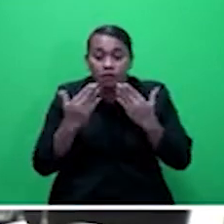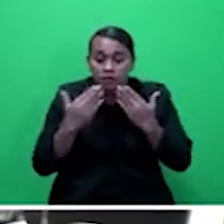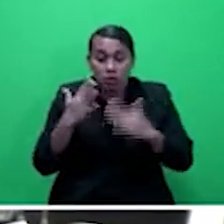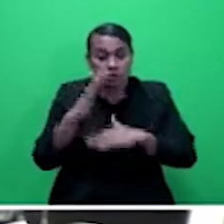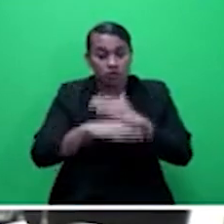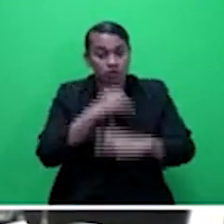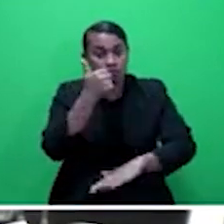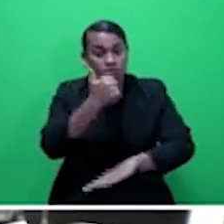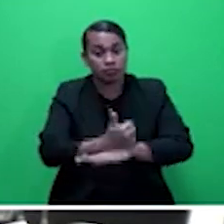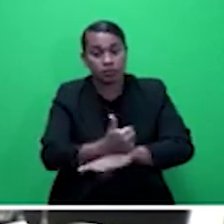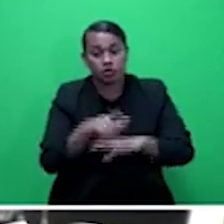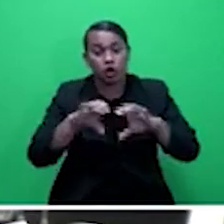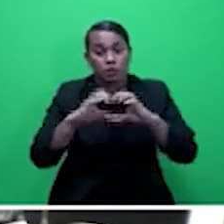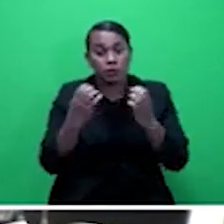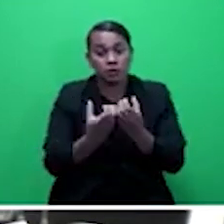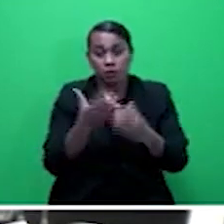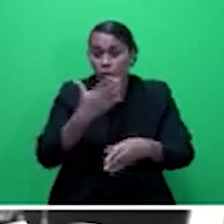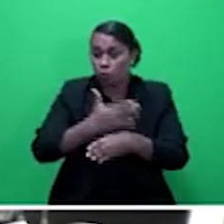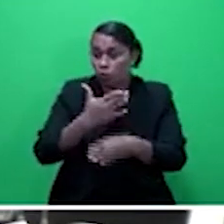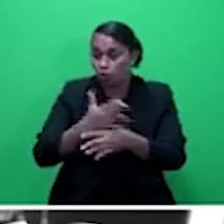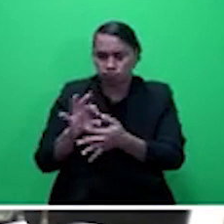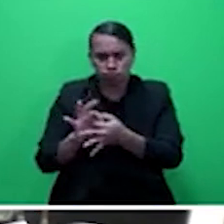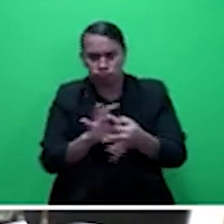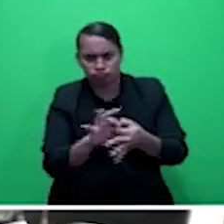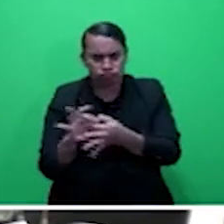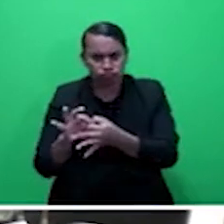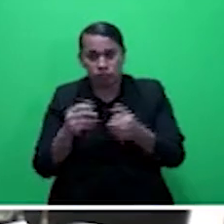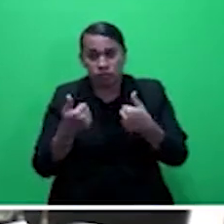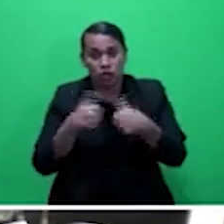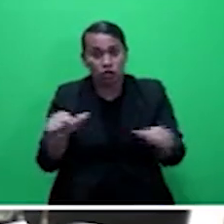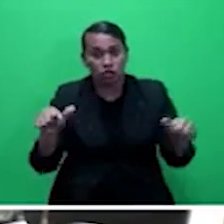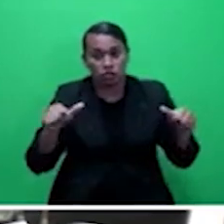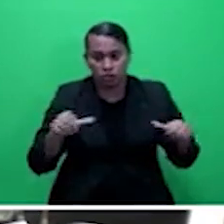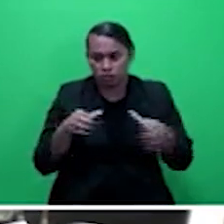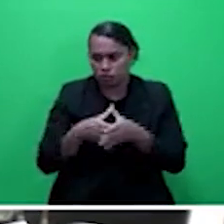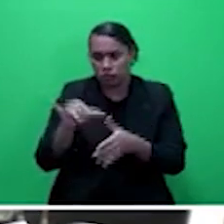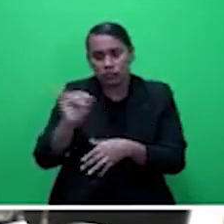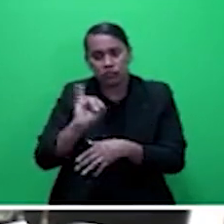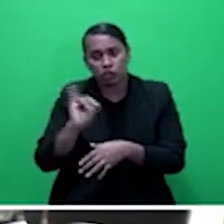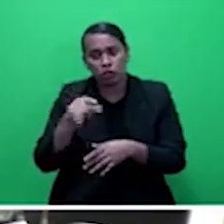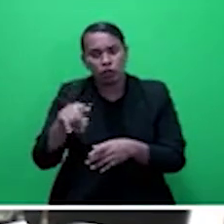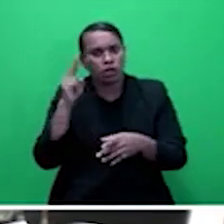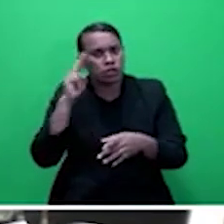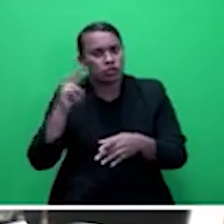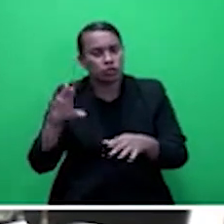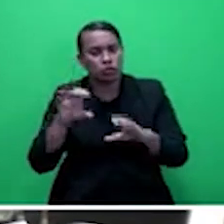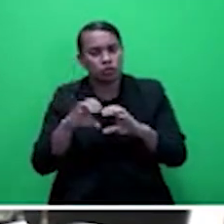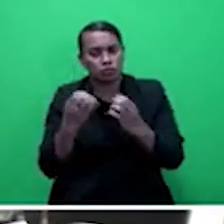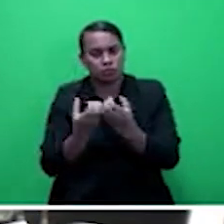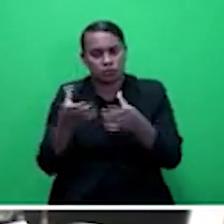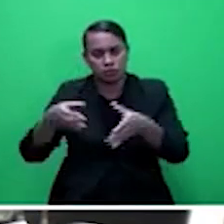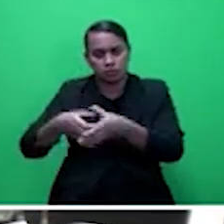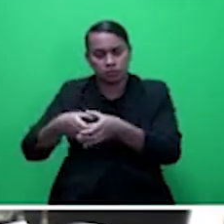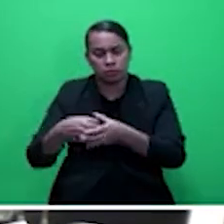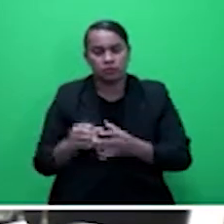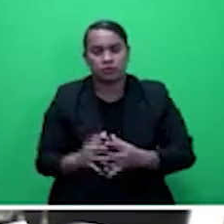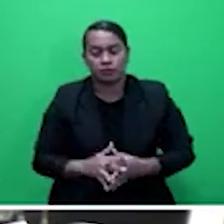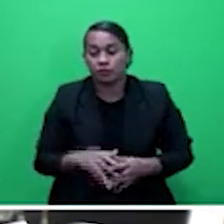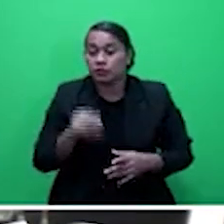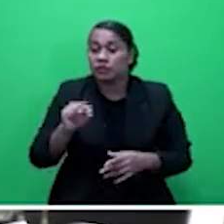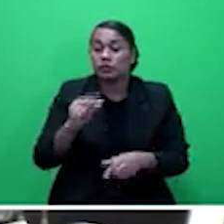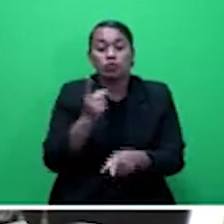groups such as the Agriculture Insurance National Working Group for discussion with respect to products in the agriculture